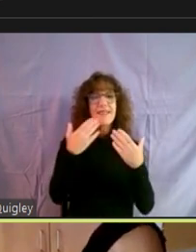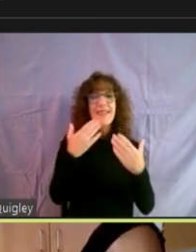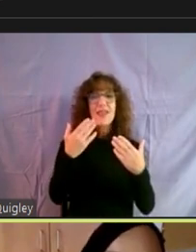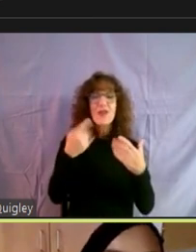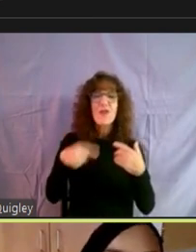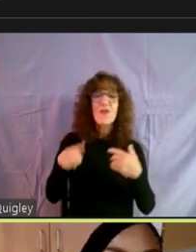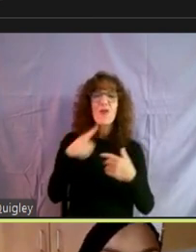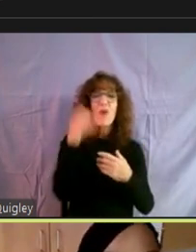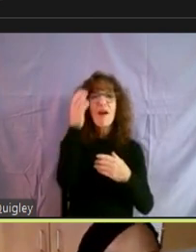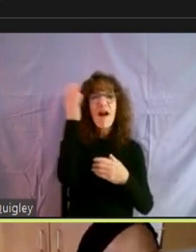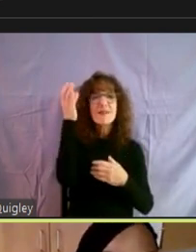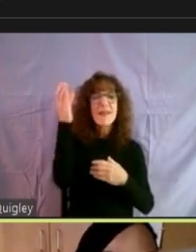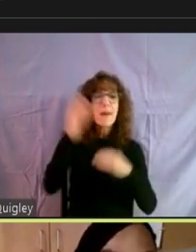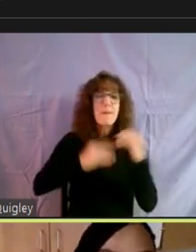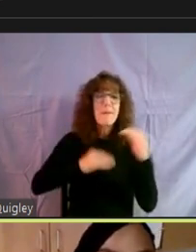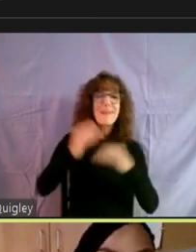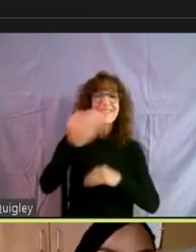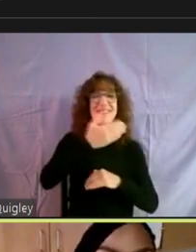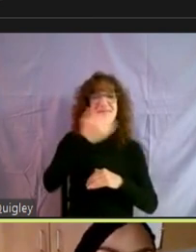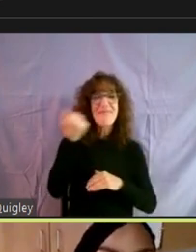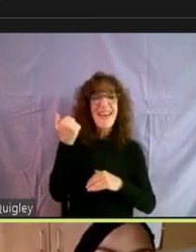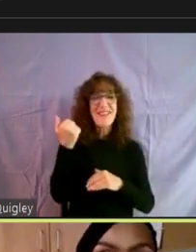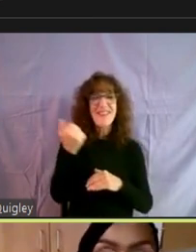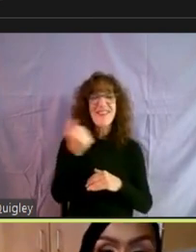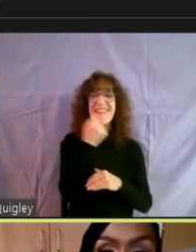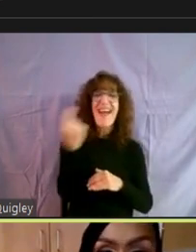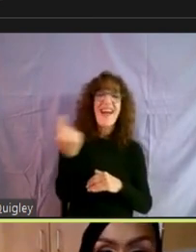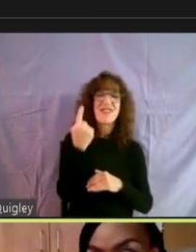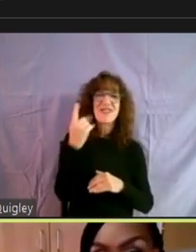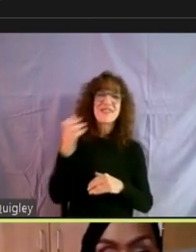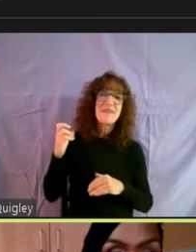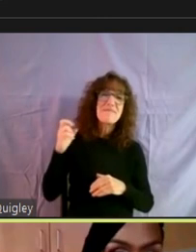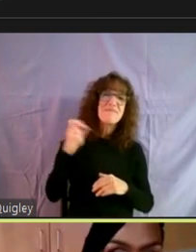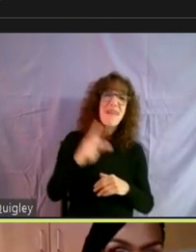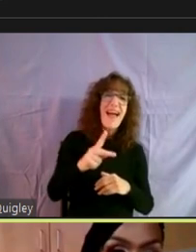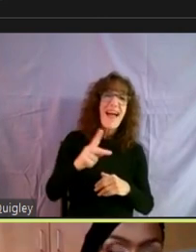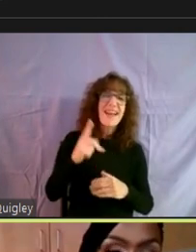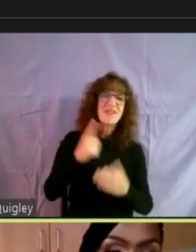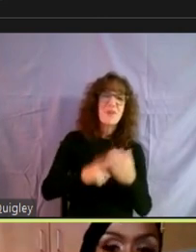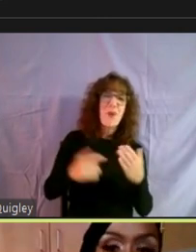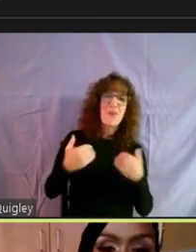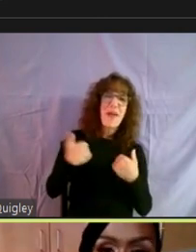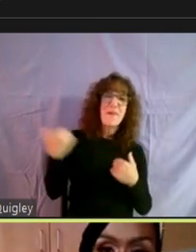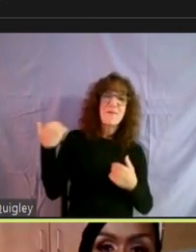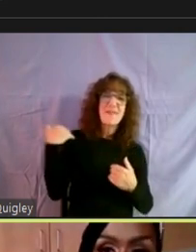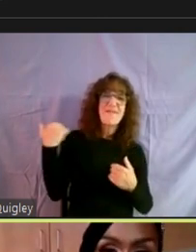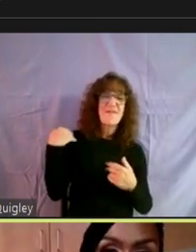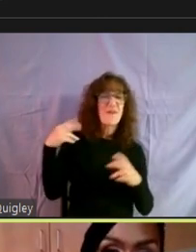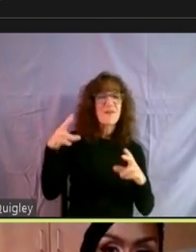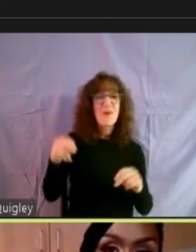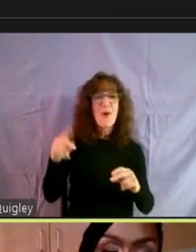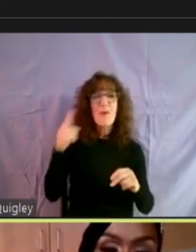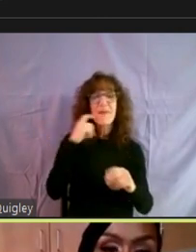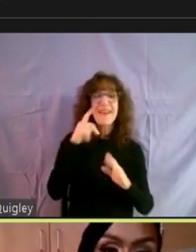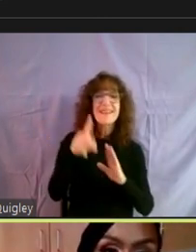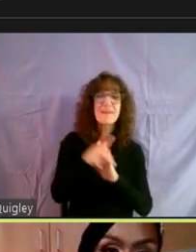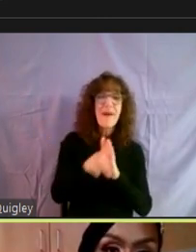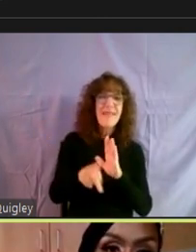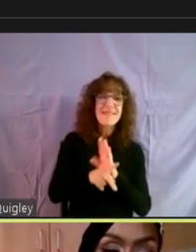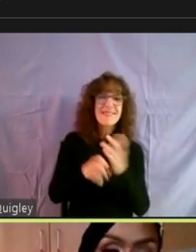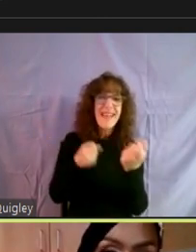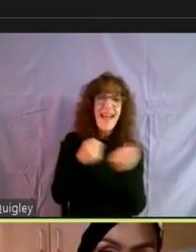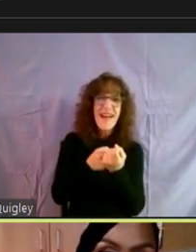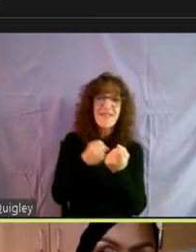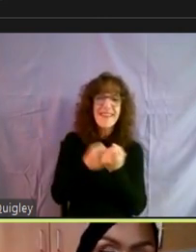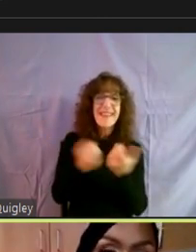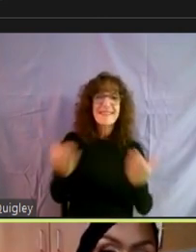concept is, is building better, that it is not just getting back to, you know, what we had before because there are policy advocates on here